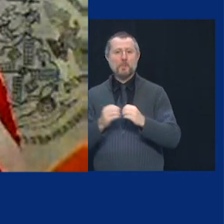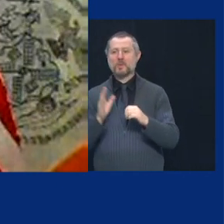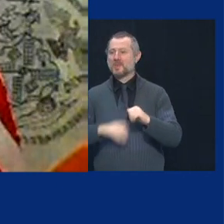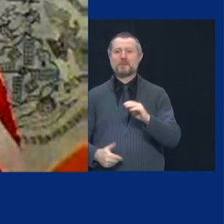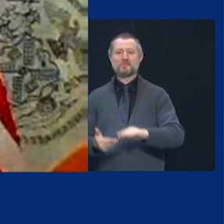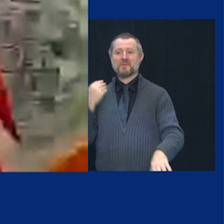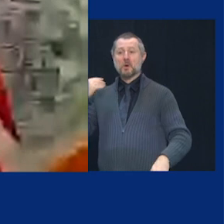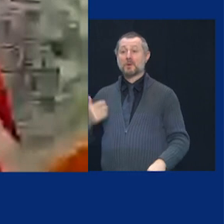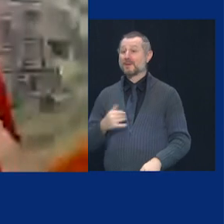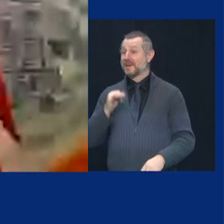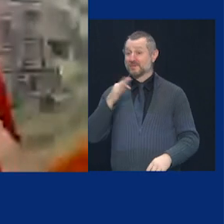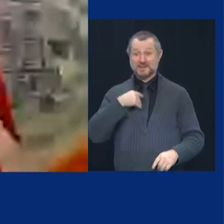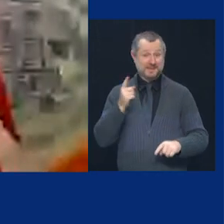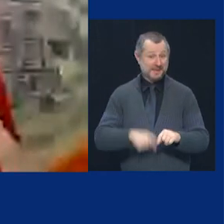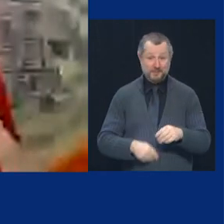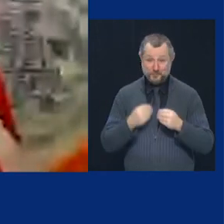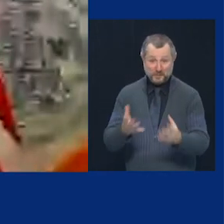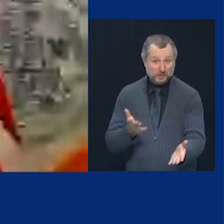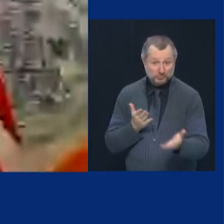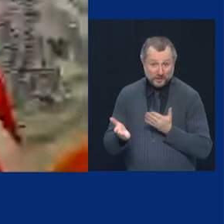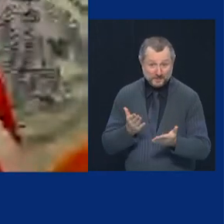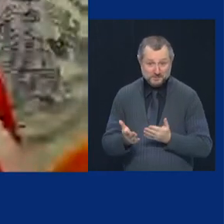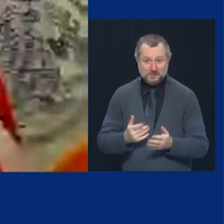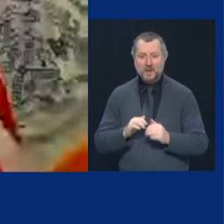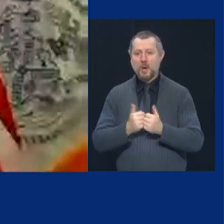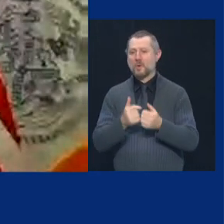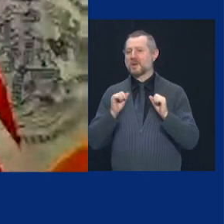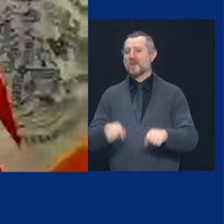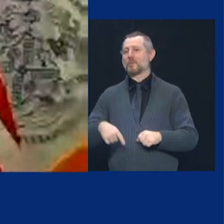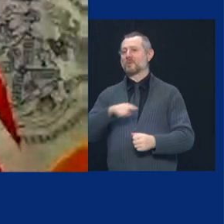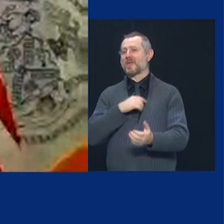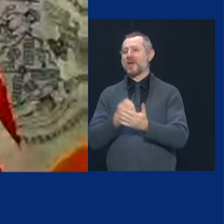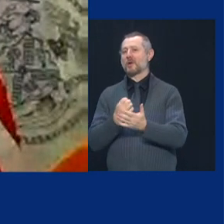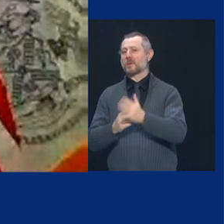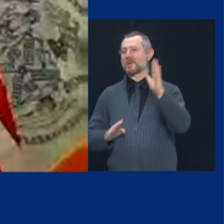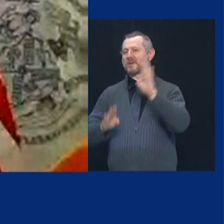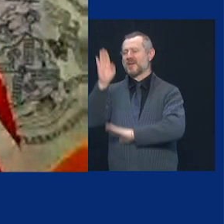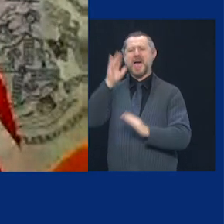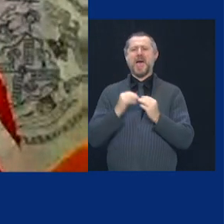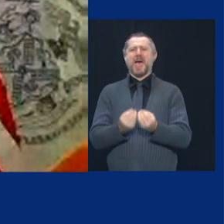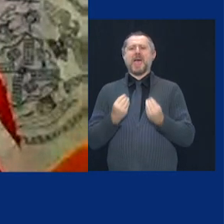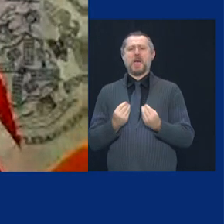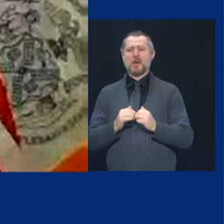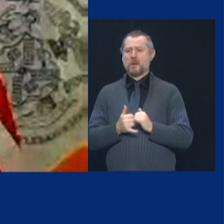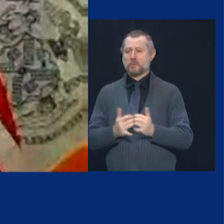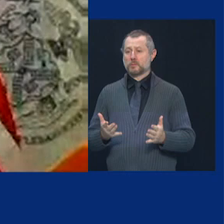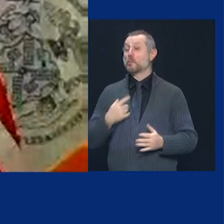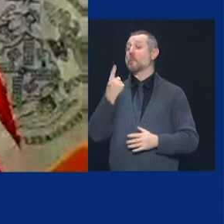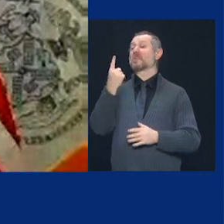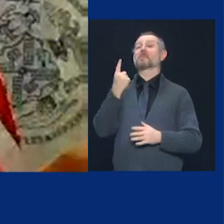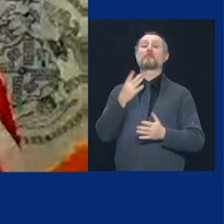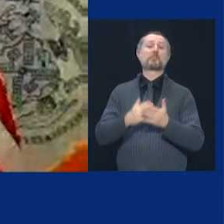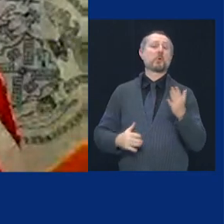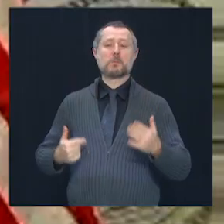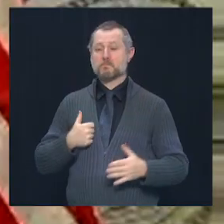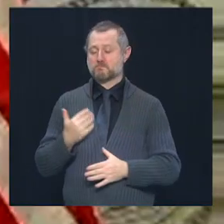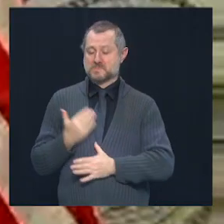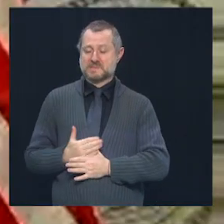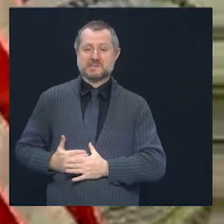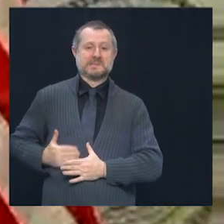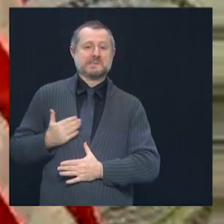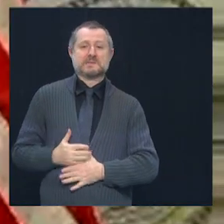services how on earth are we going to have a recovery and this is the part that bothers me the most of people who say